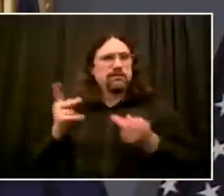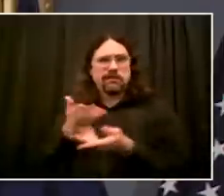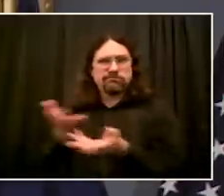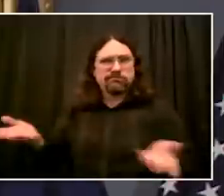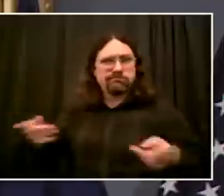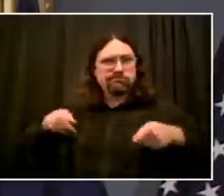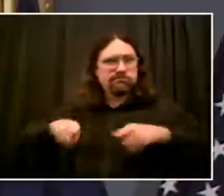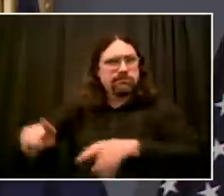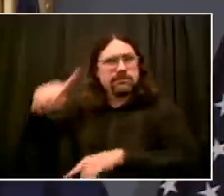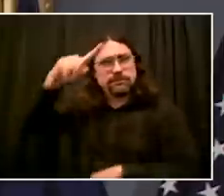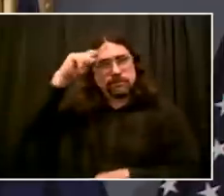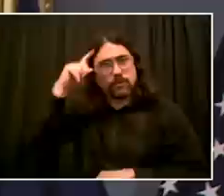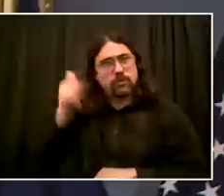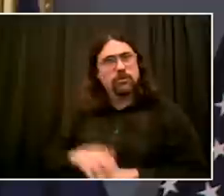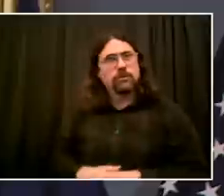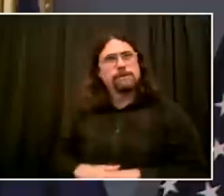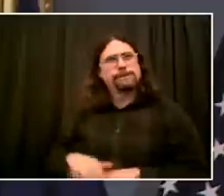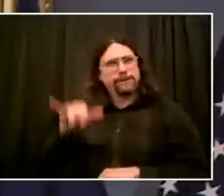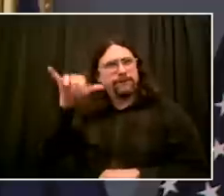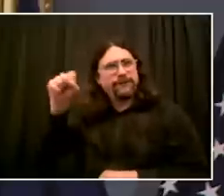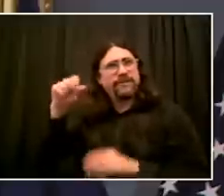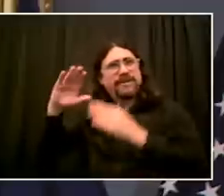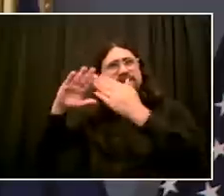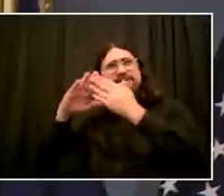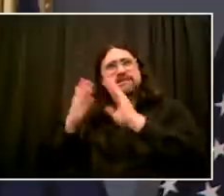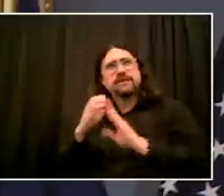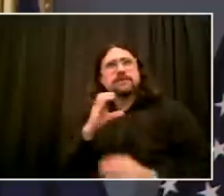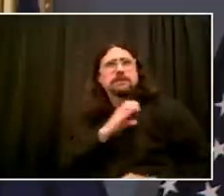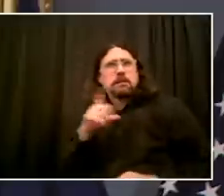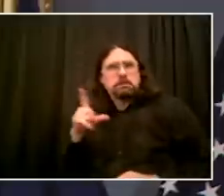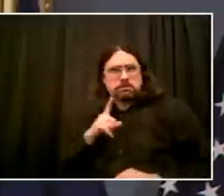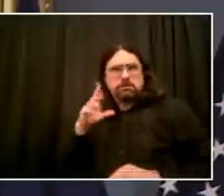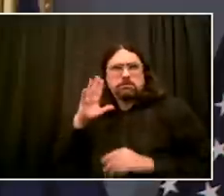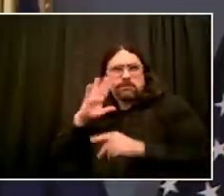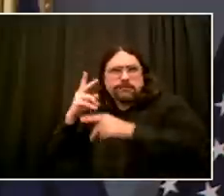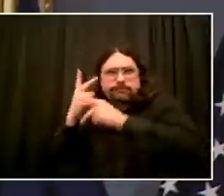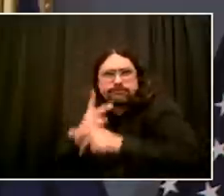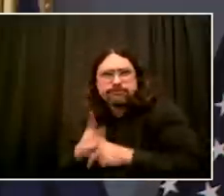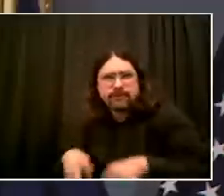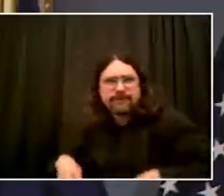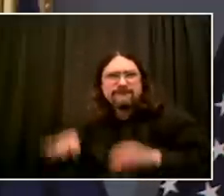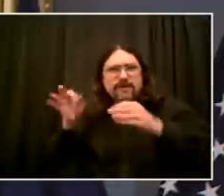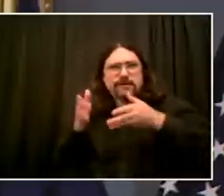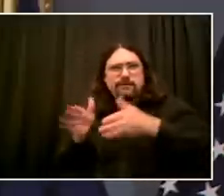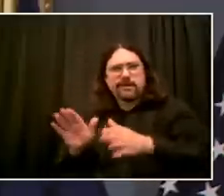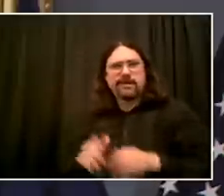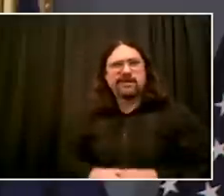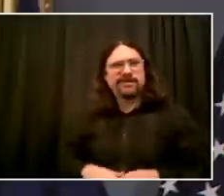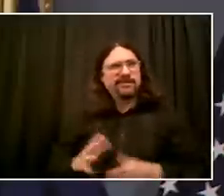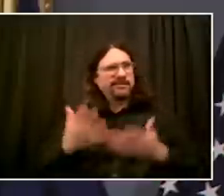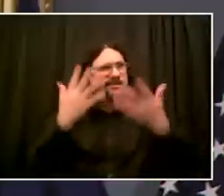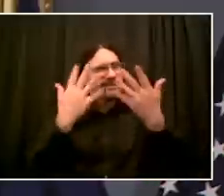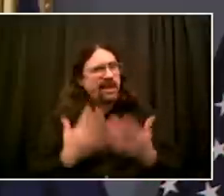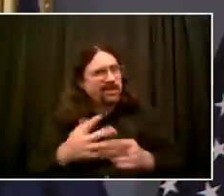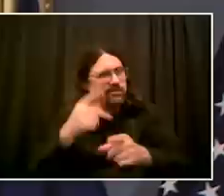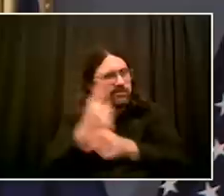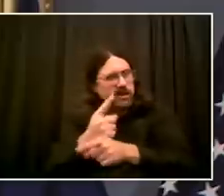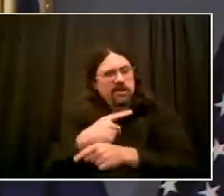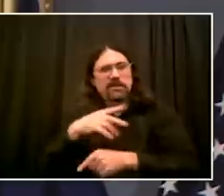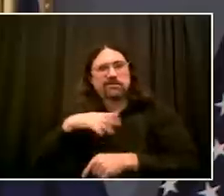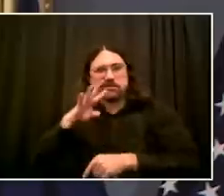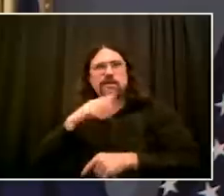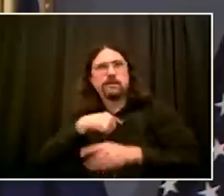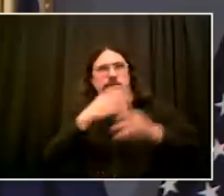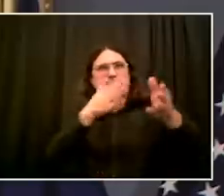did not think we could ever assemble young people the way summer youth employment requires at work sites. Maybe things are getting a little